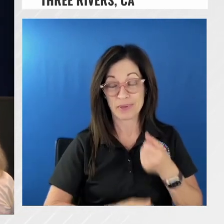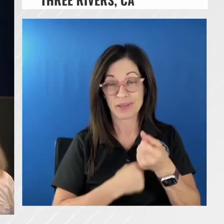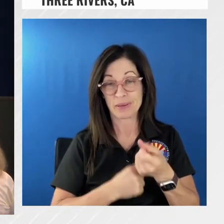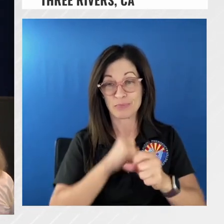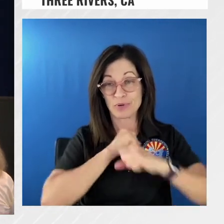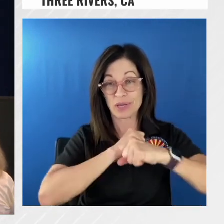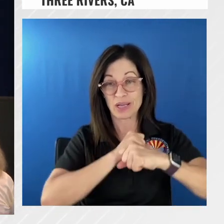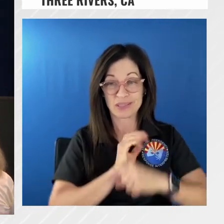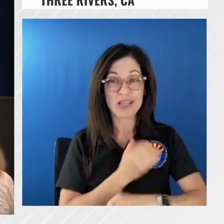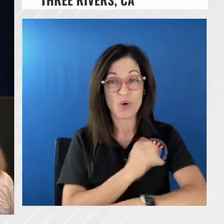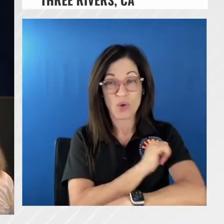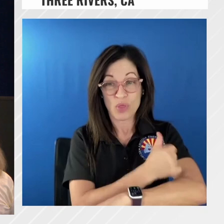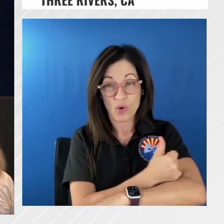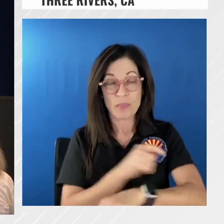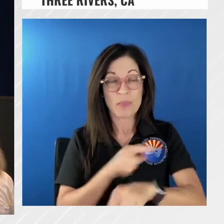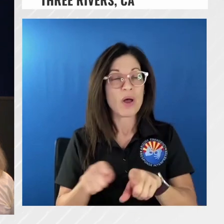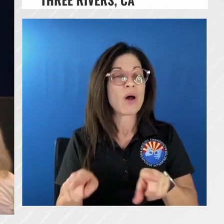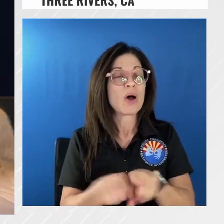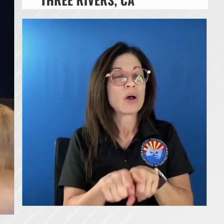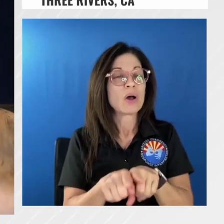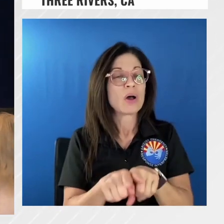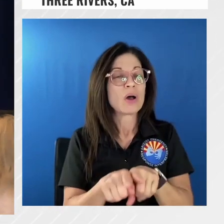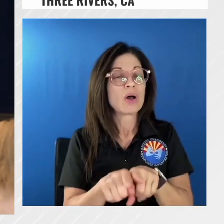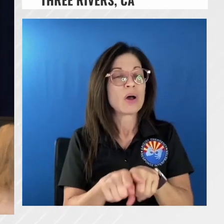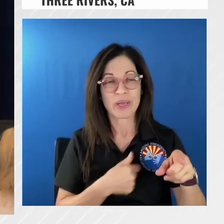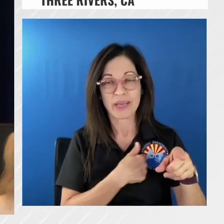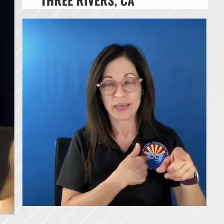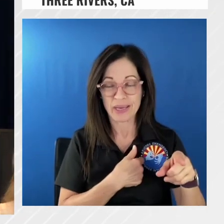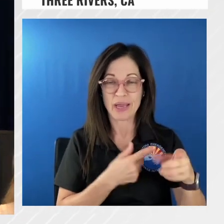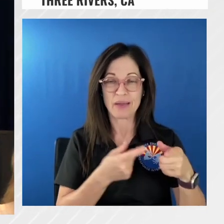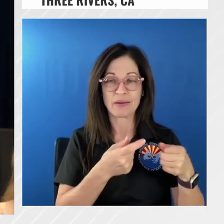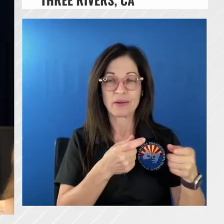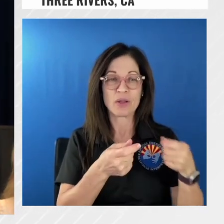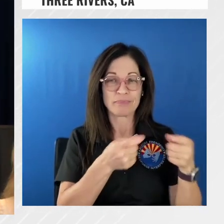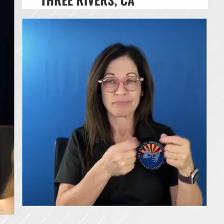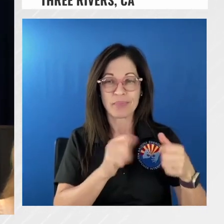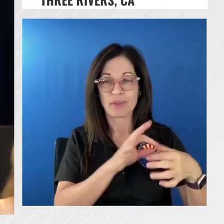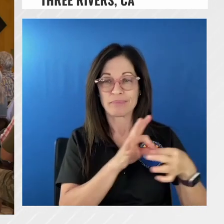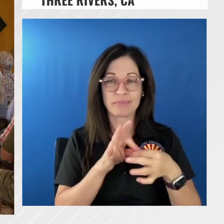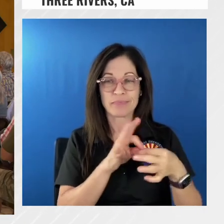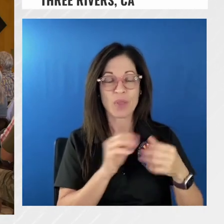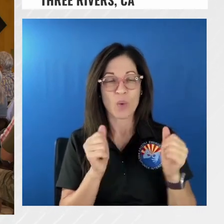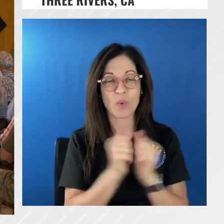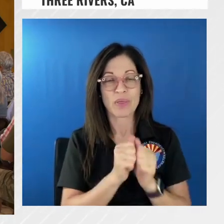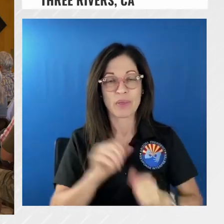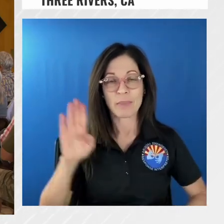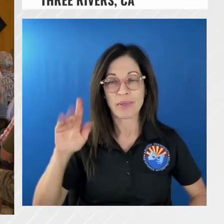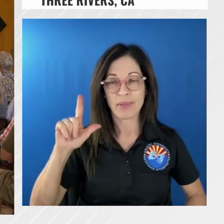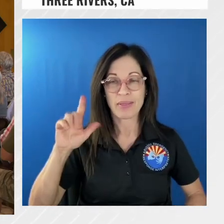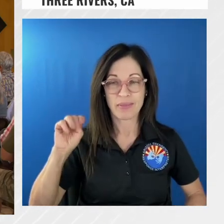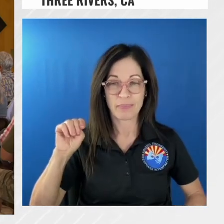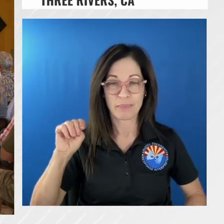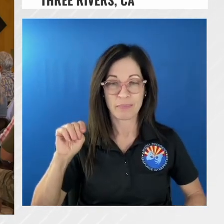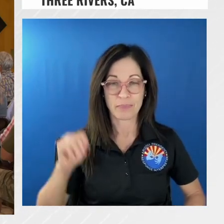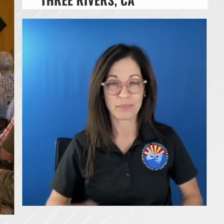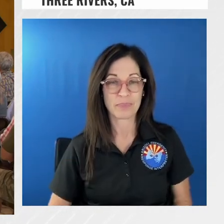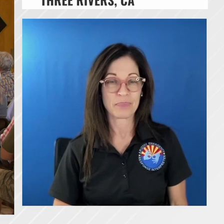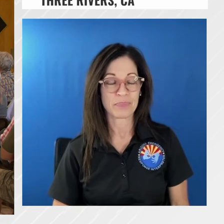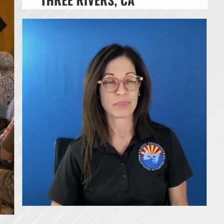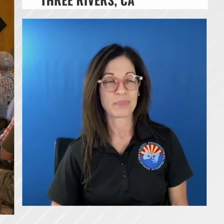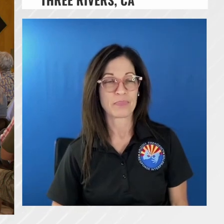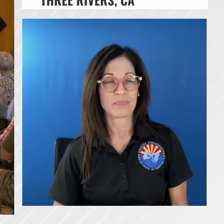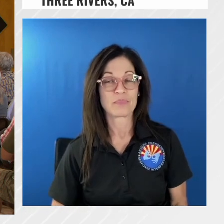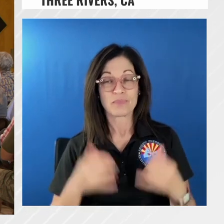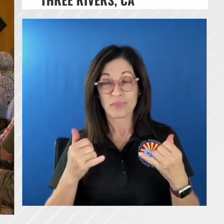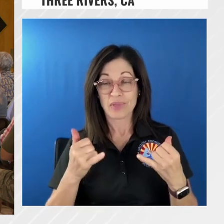but we have traded uh with the bureau of land management so our interest at this point is protecting the